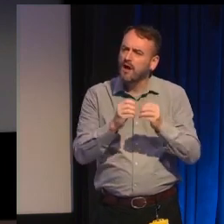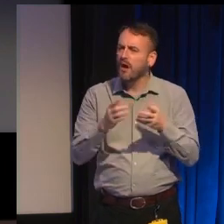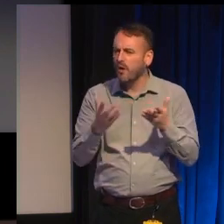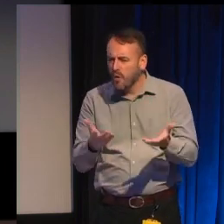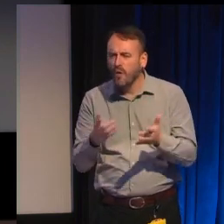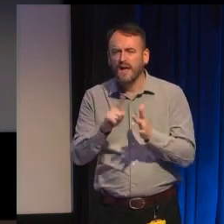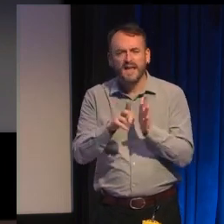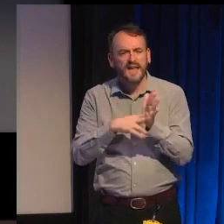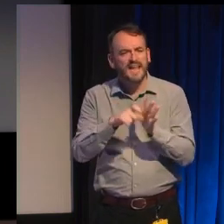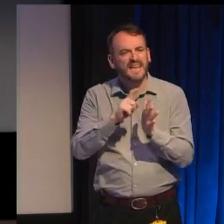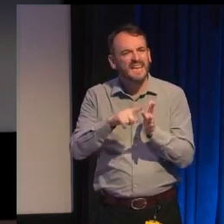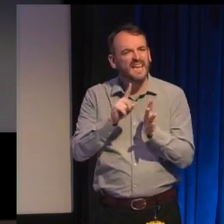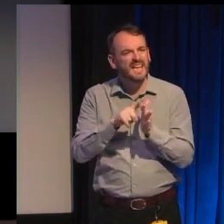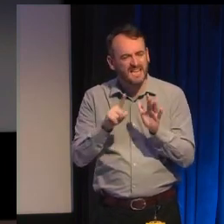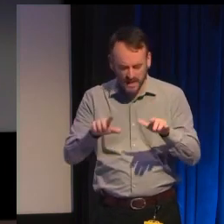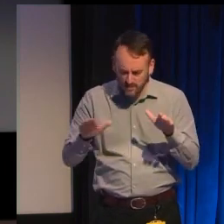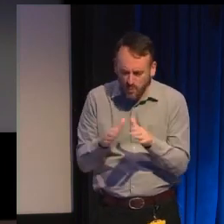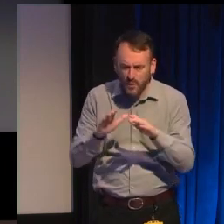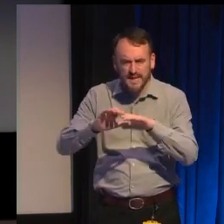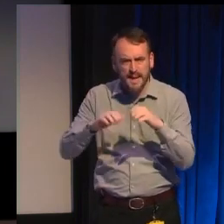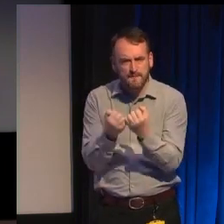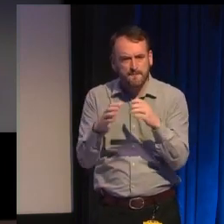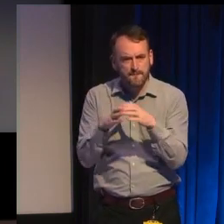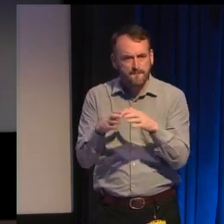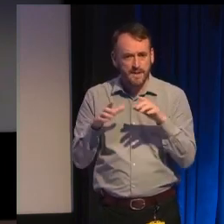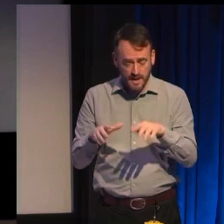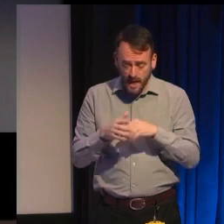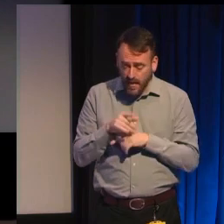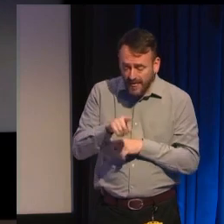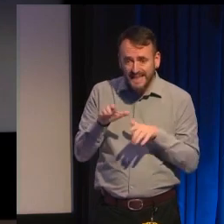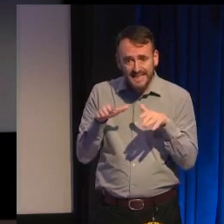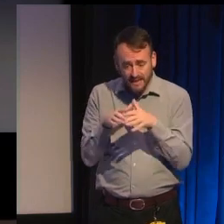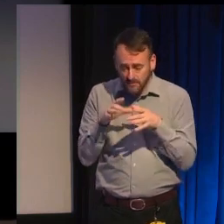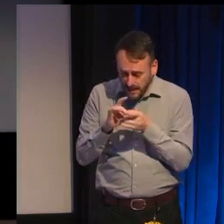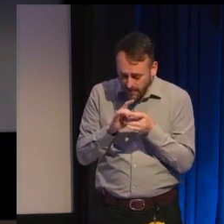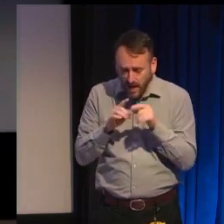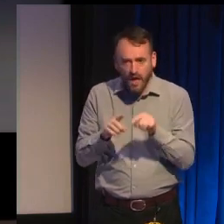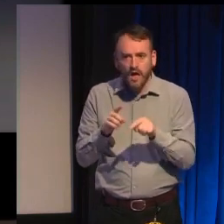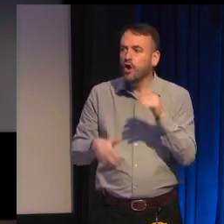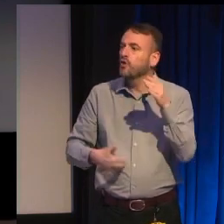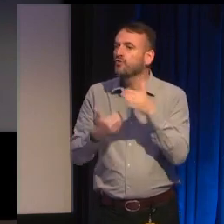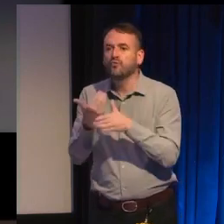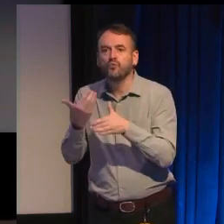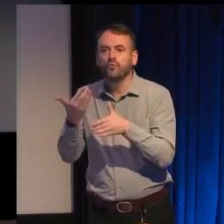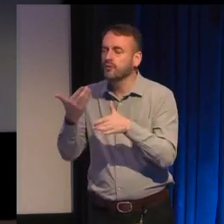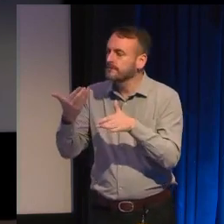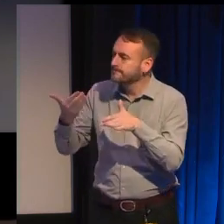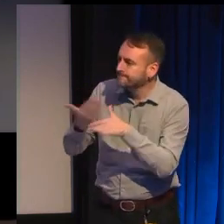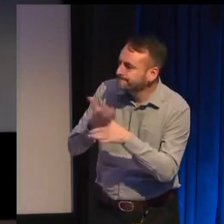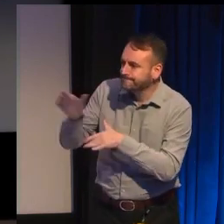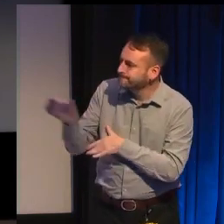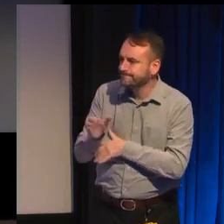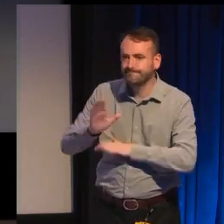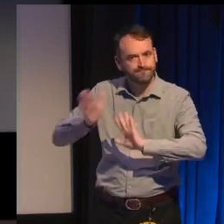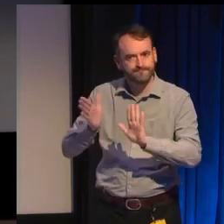teams so this is where the band is already together and you're not hiring you're not seeking new collaborators you're just